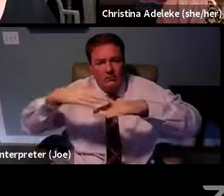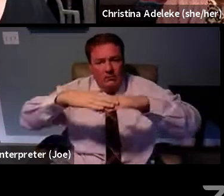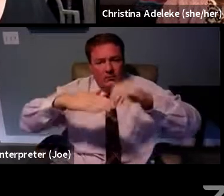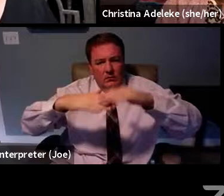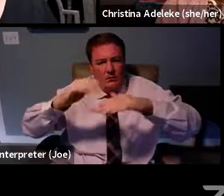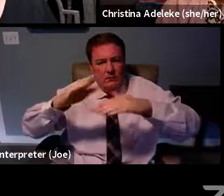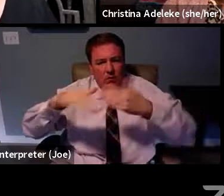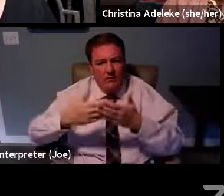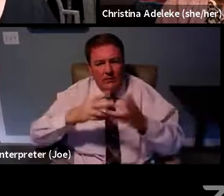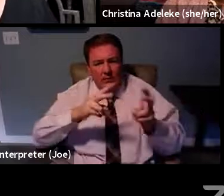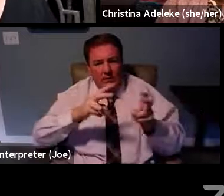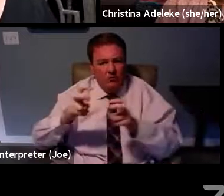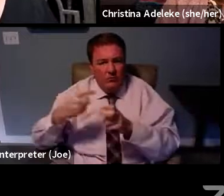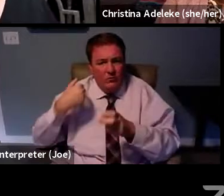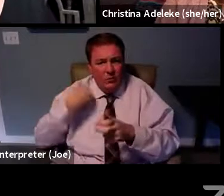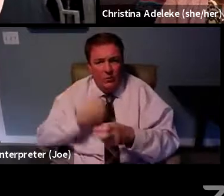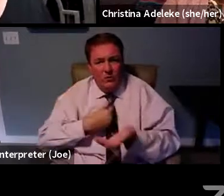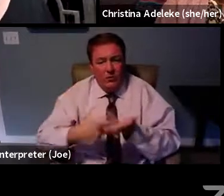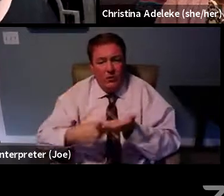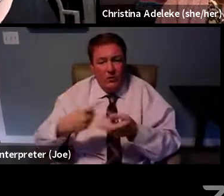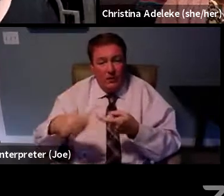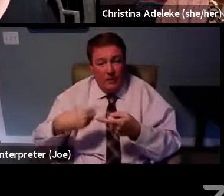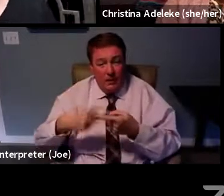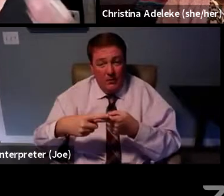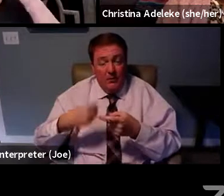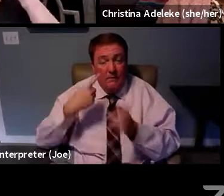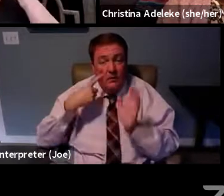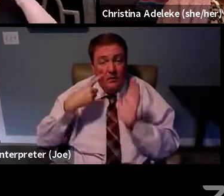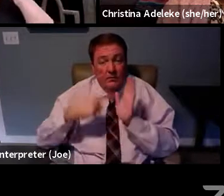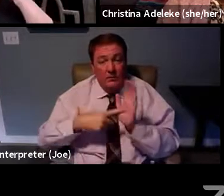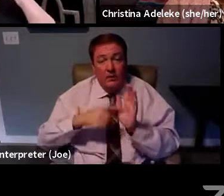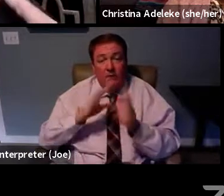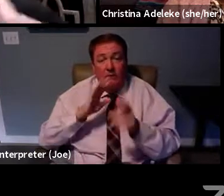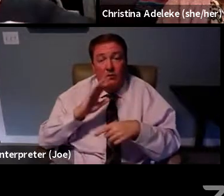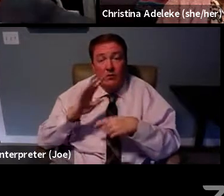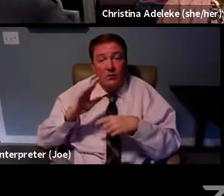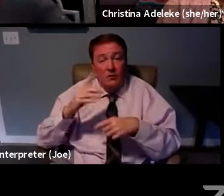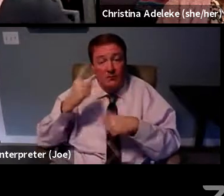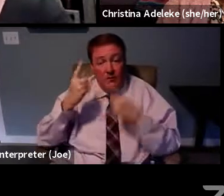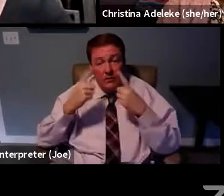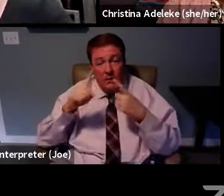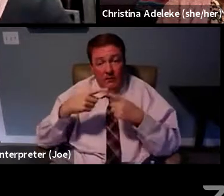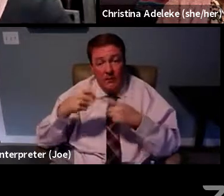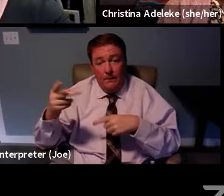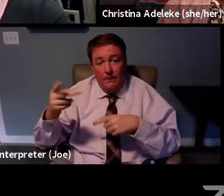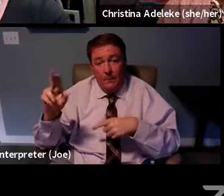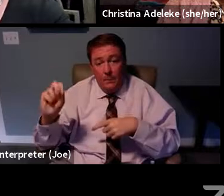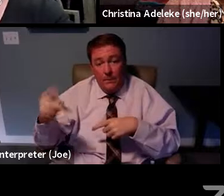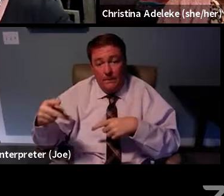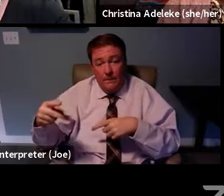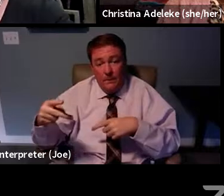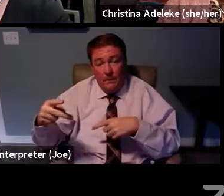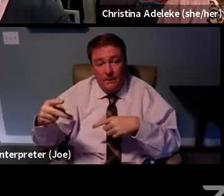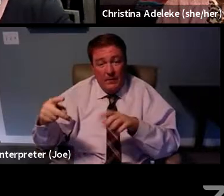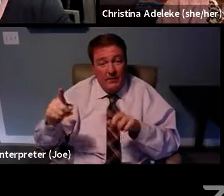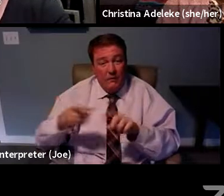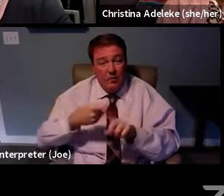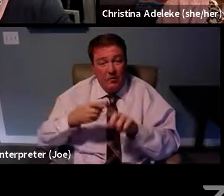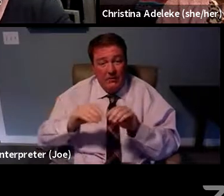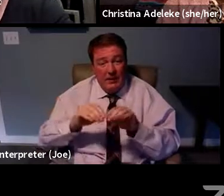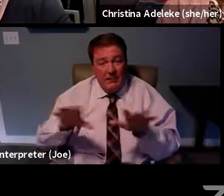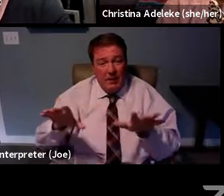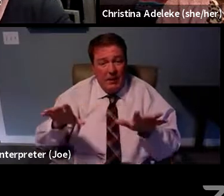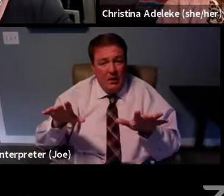that we're talking about. You know, it's like, for example, when you think about PrEP, when it came out, was this